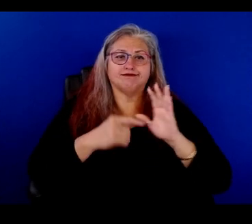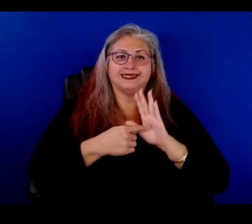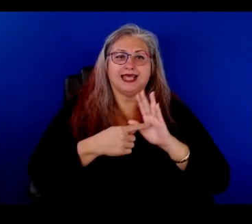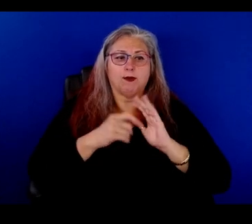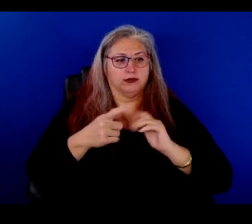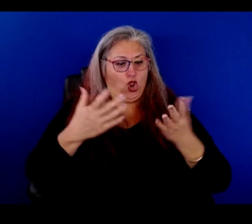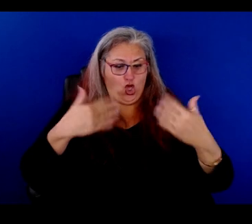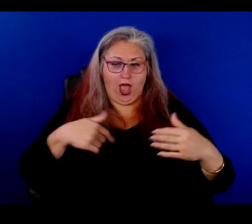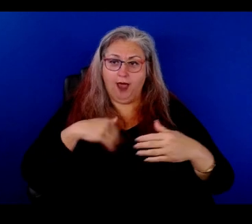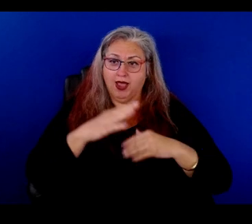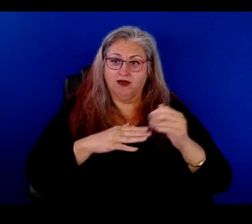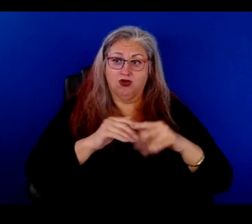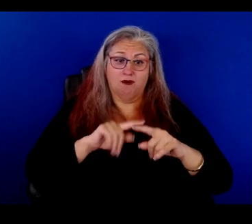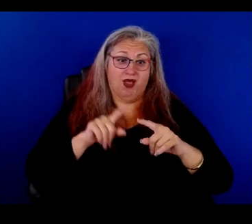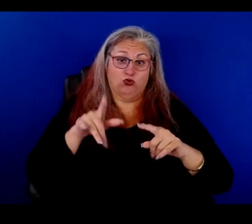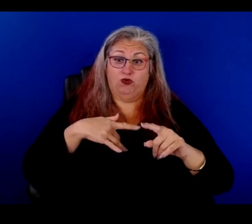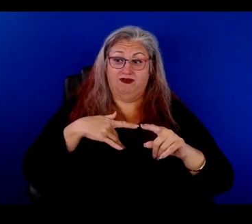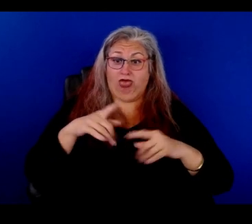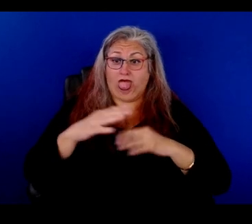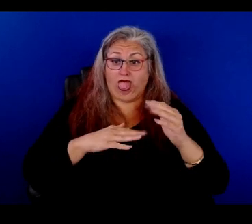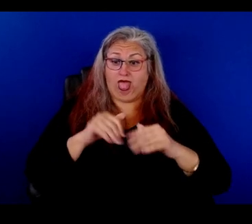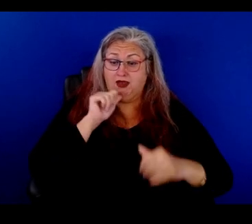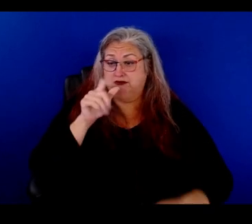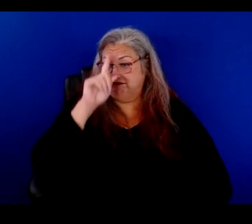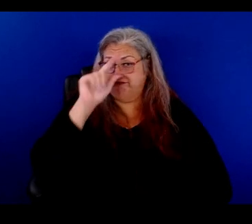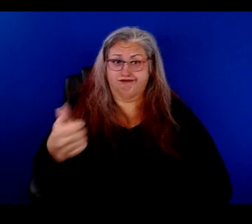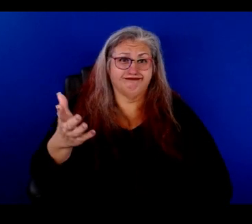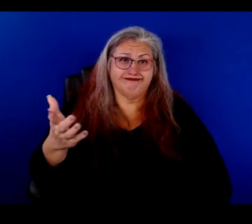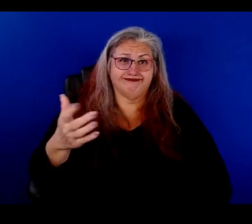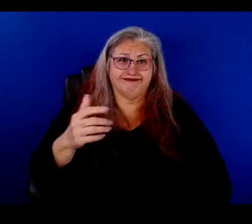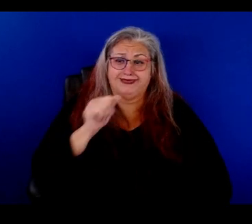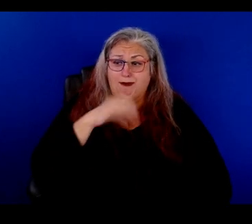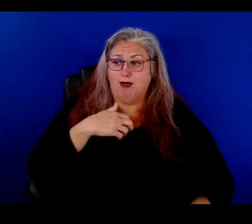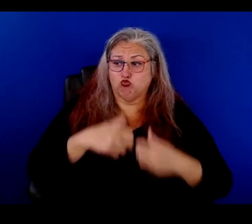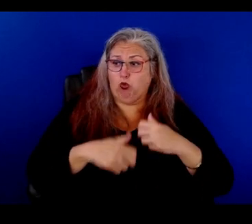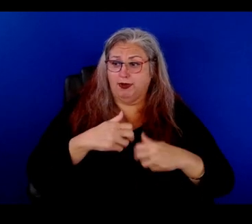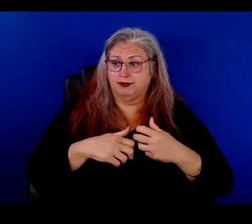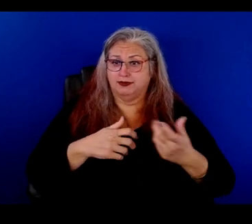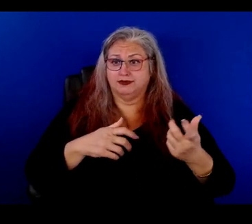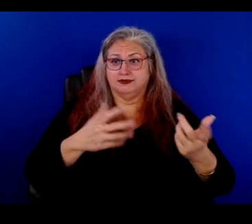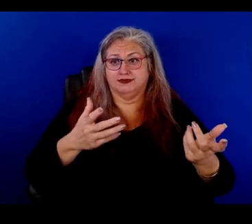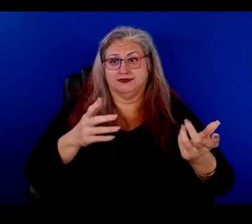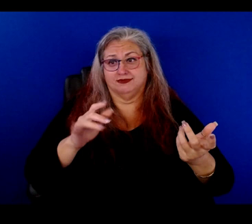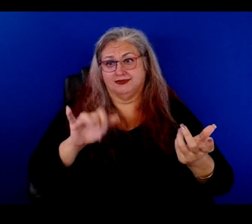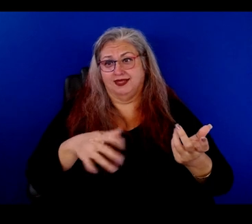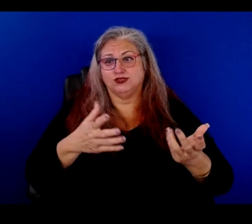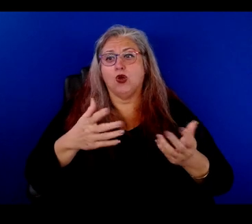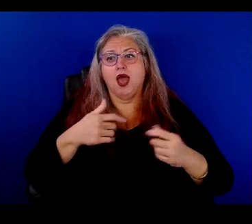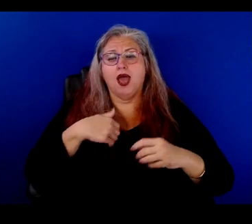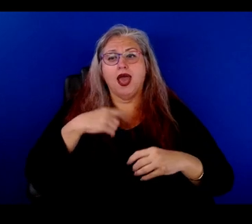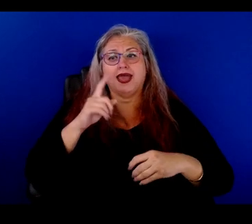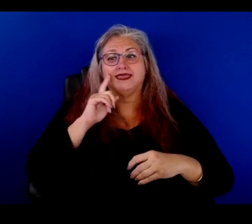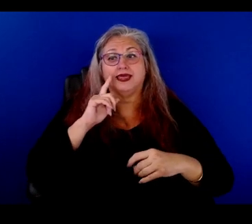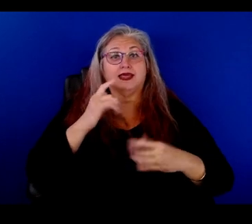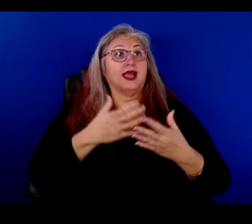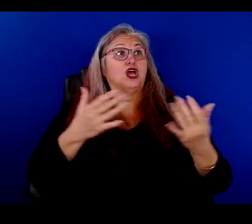comfortable. You're like, well, that's not my problem. I'm here. I'm beautiful. Well, yeah, you know, so I, think that